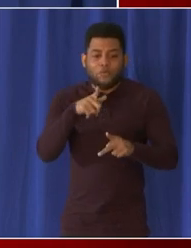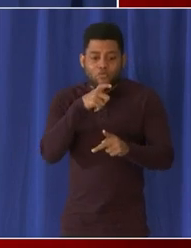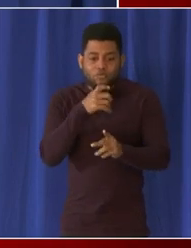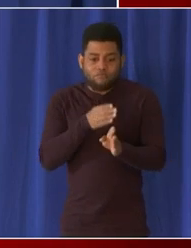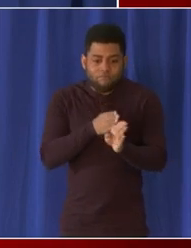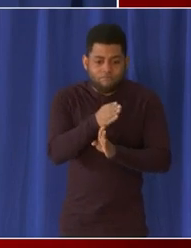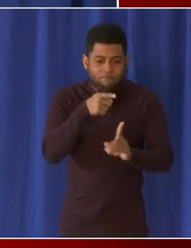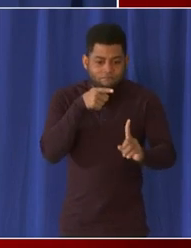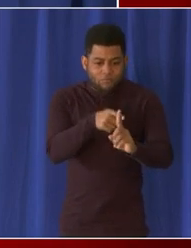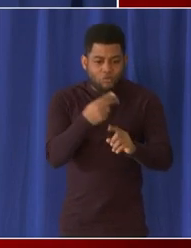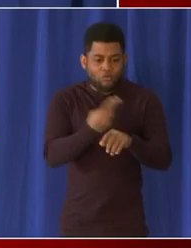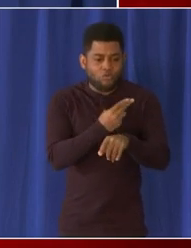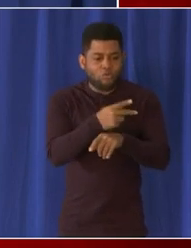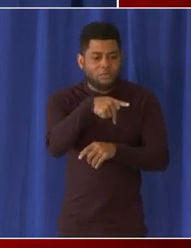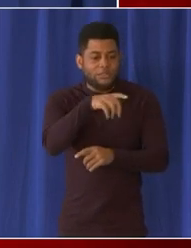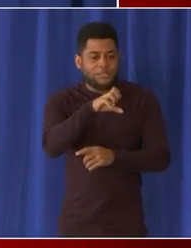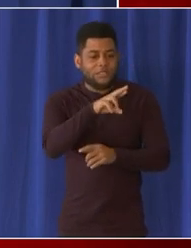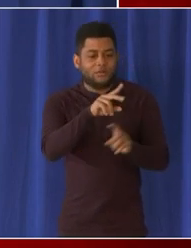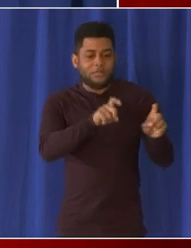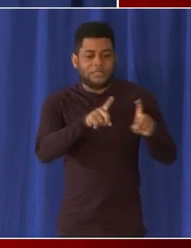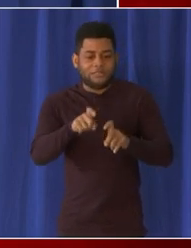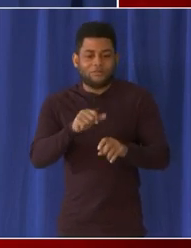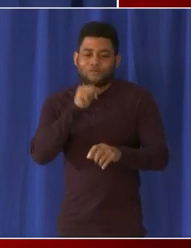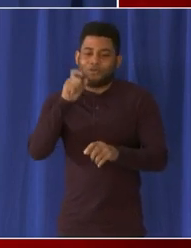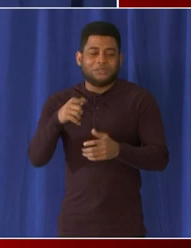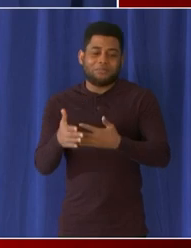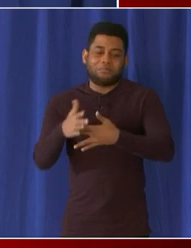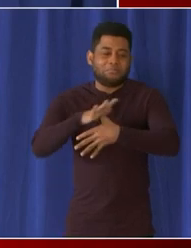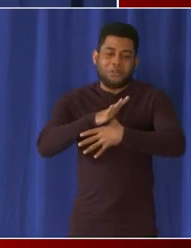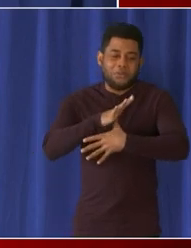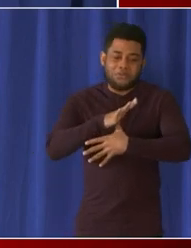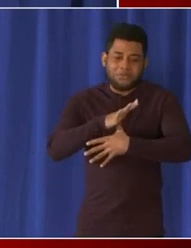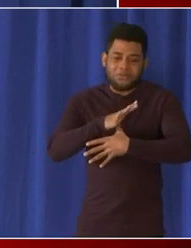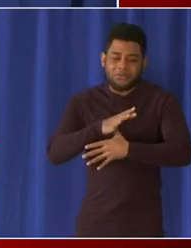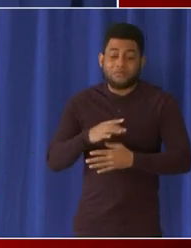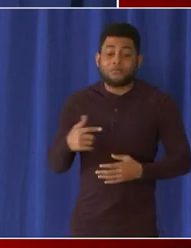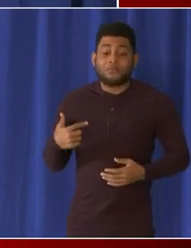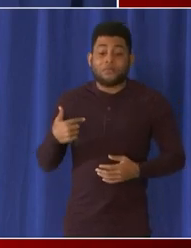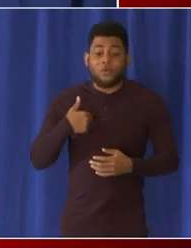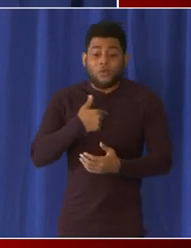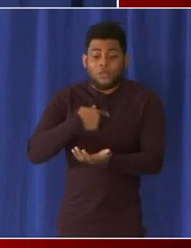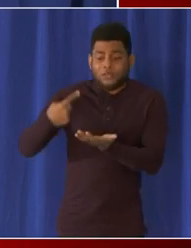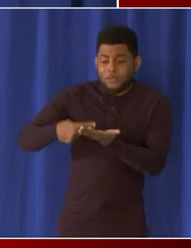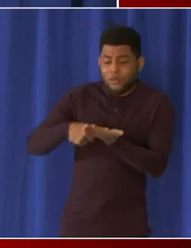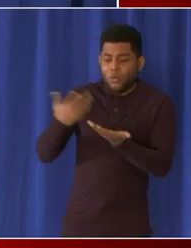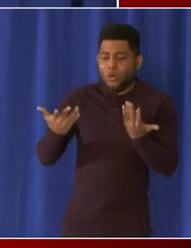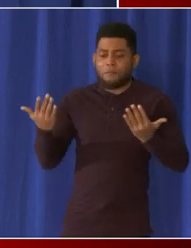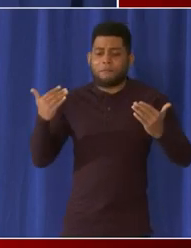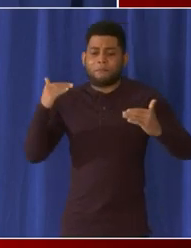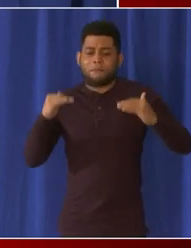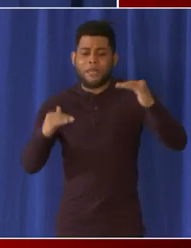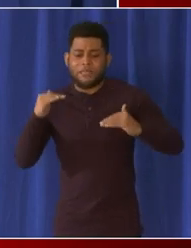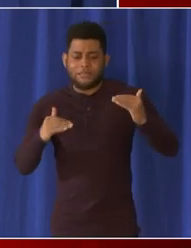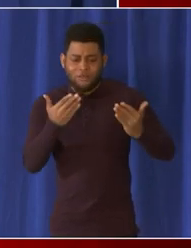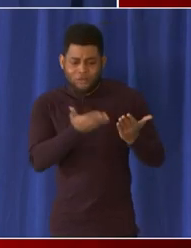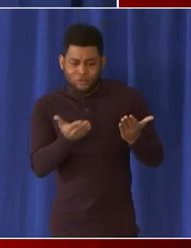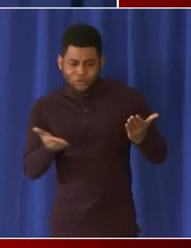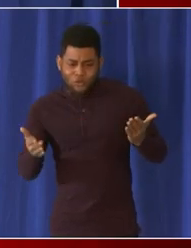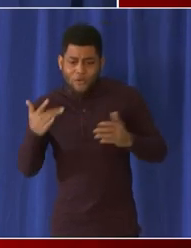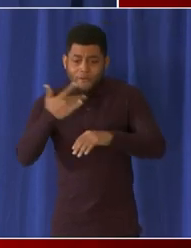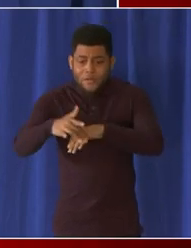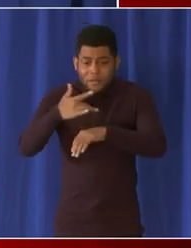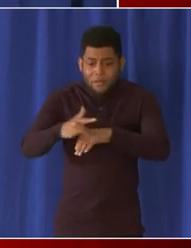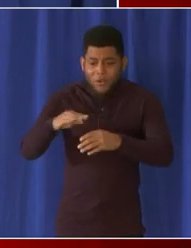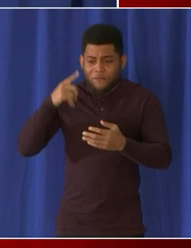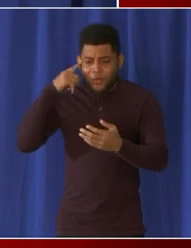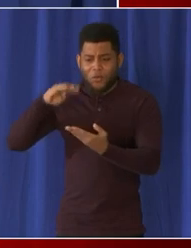program and so we've talked a lot about balancing resources in the community uh and so that's just taking up another resource that isn't necessary uh you should treat that